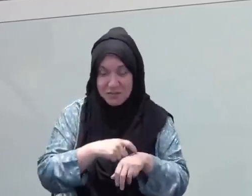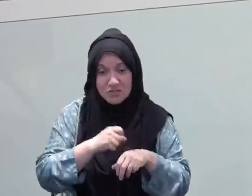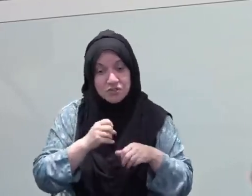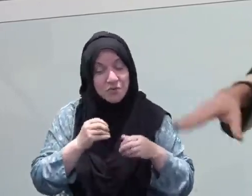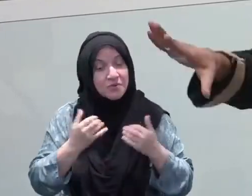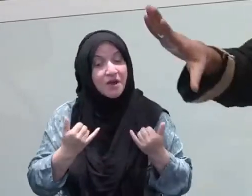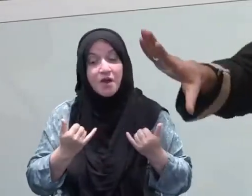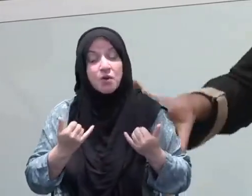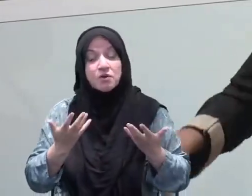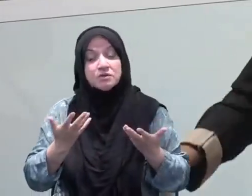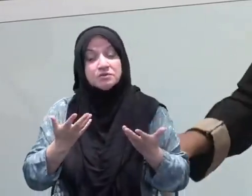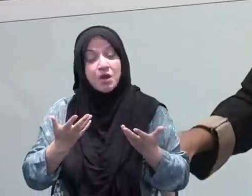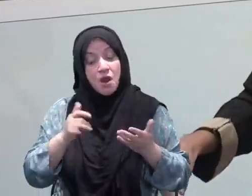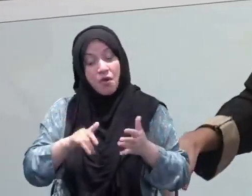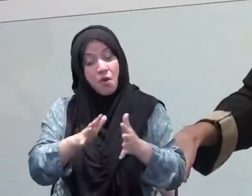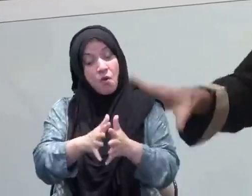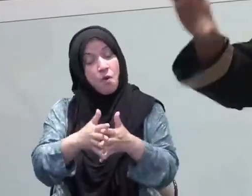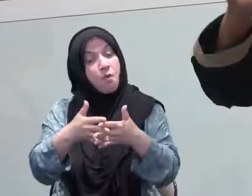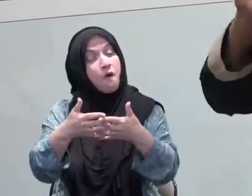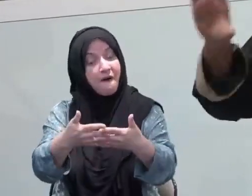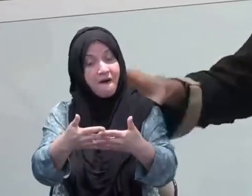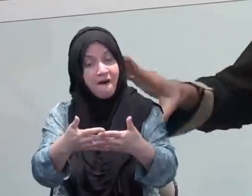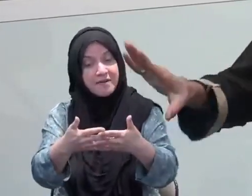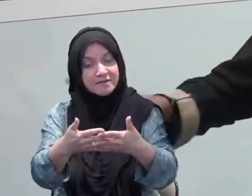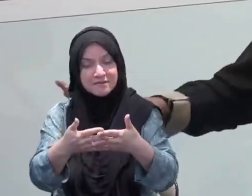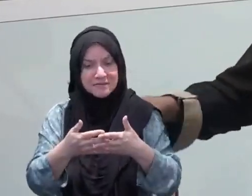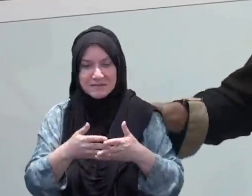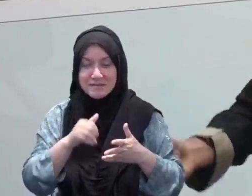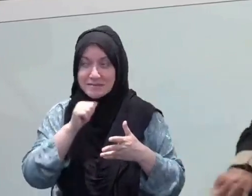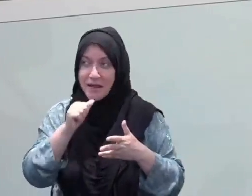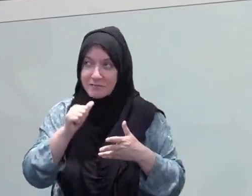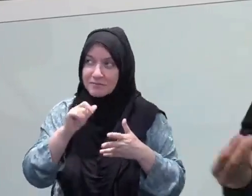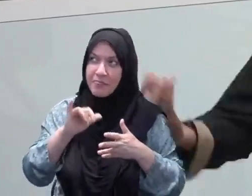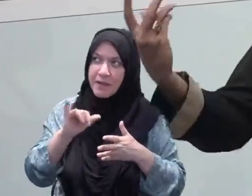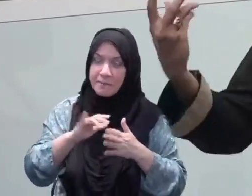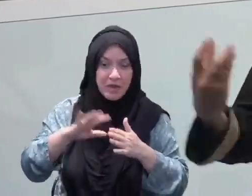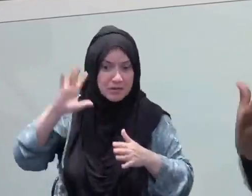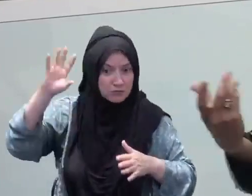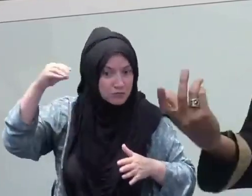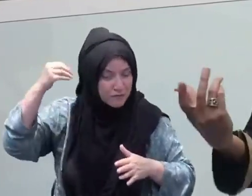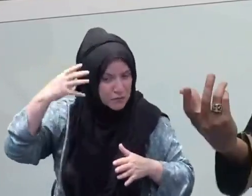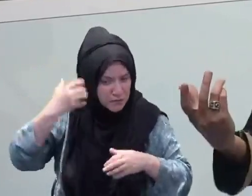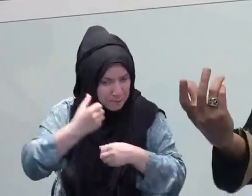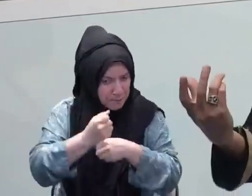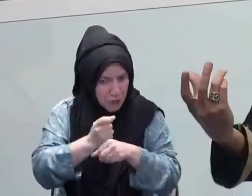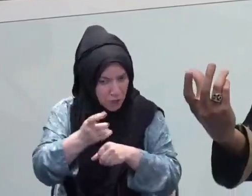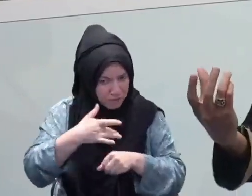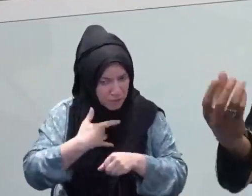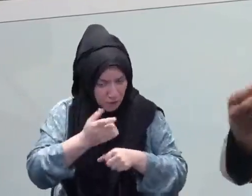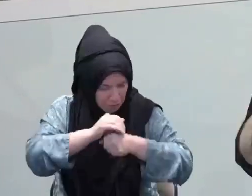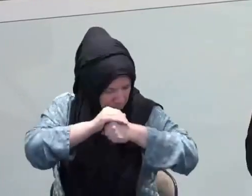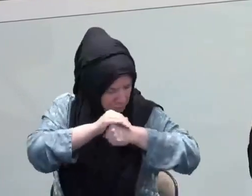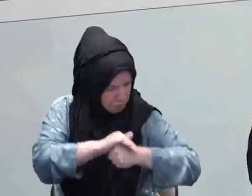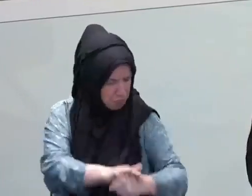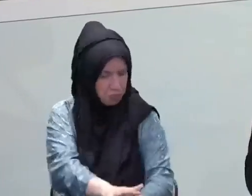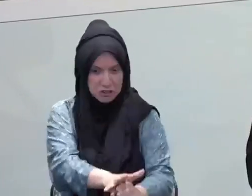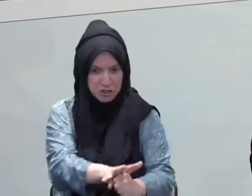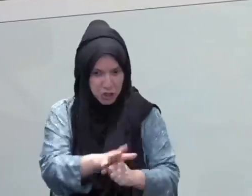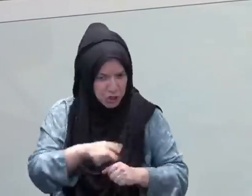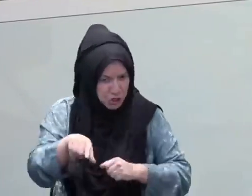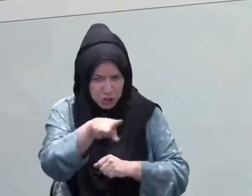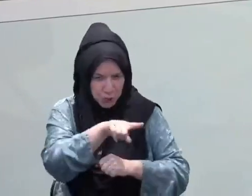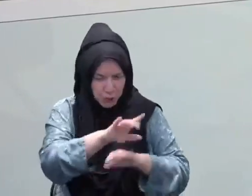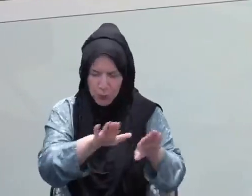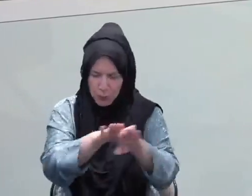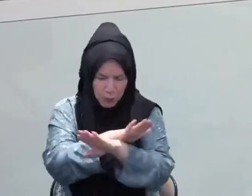stress. Salah was not sent down to be this burdensome obligation, but to be a sila, a connection with Allah subhanahu wa ta'ala. Shahru